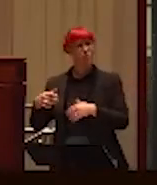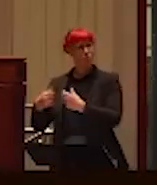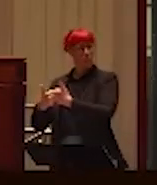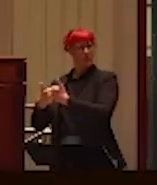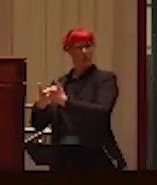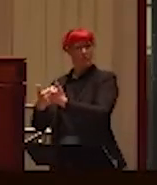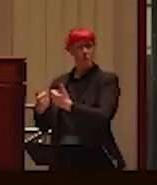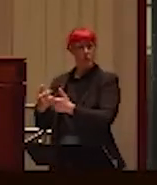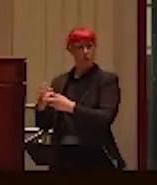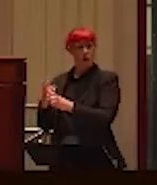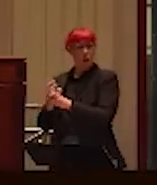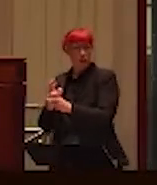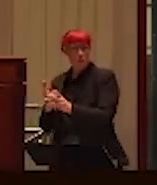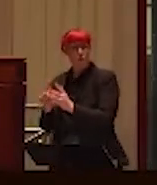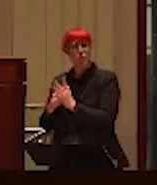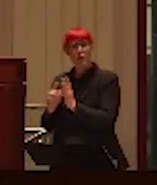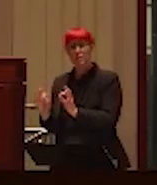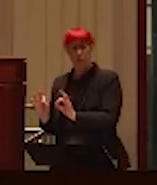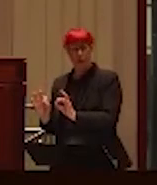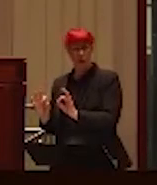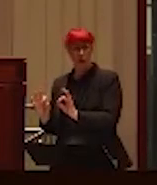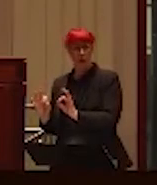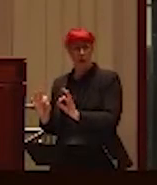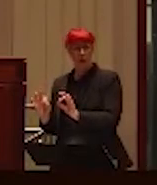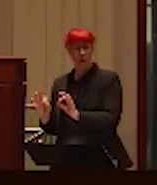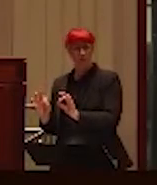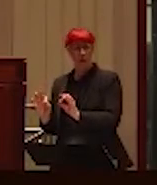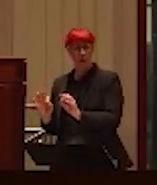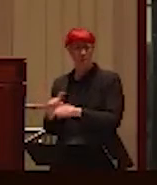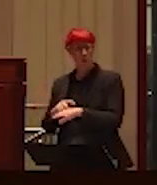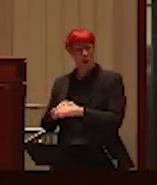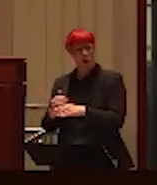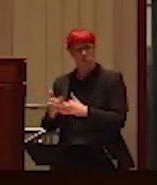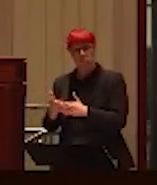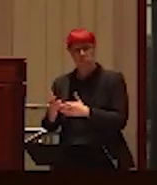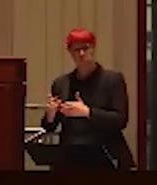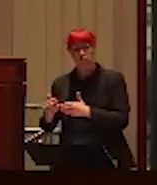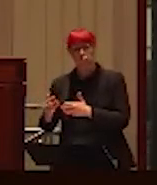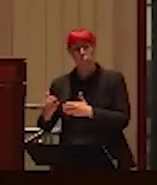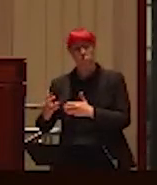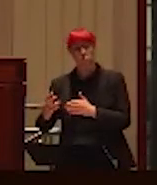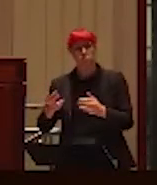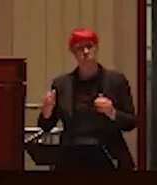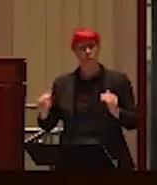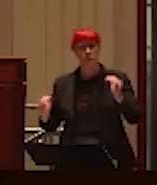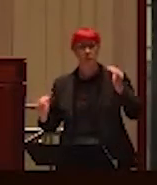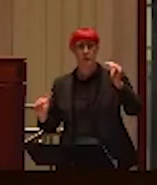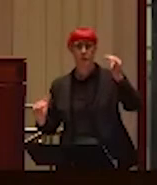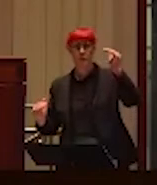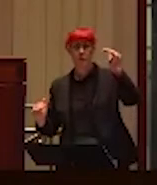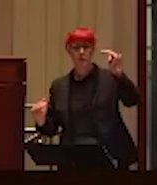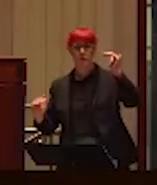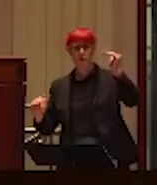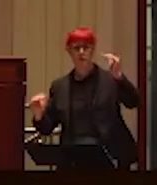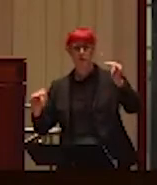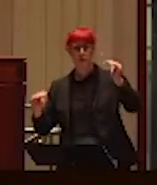And again, they started very small in the difficulty. But over time, that 95% became 85%, and then 75%, and